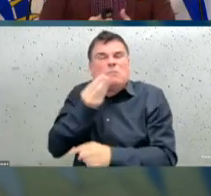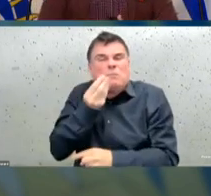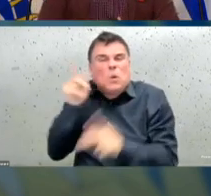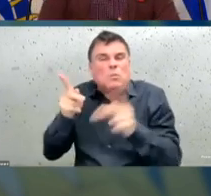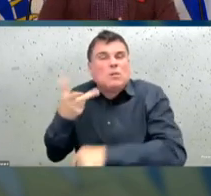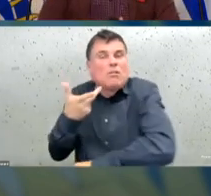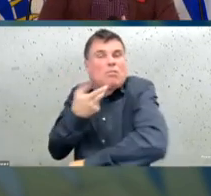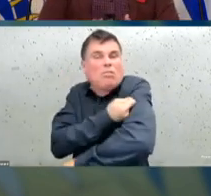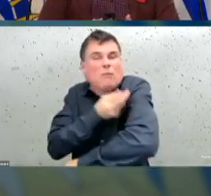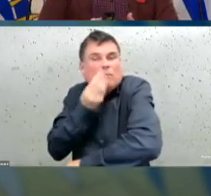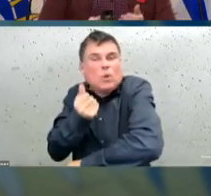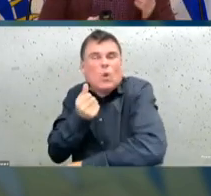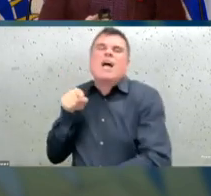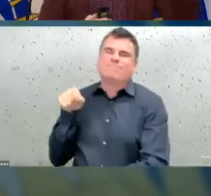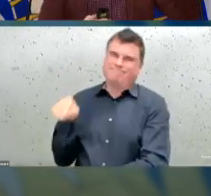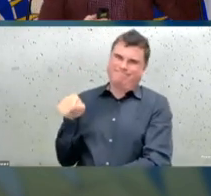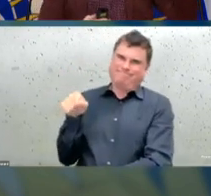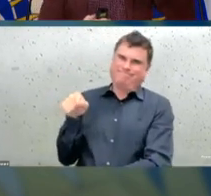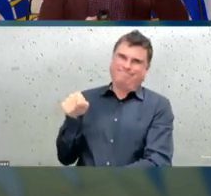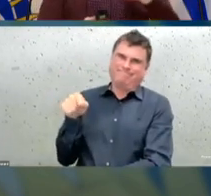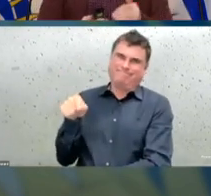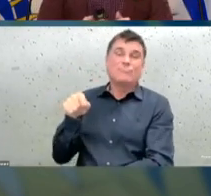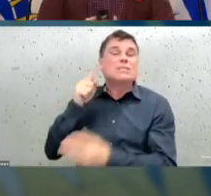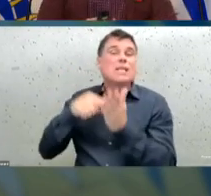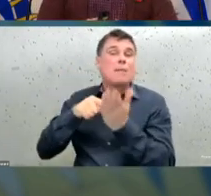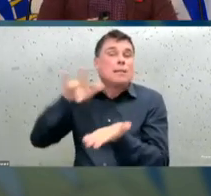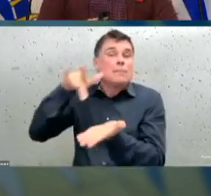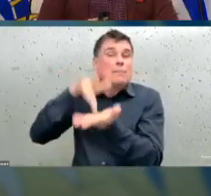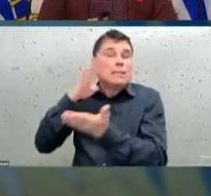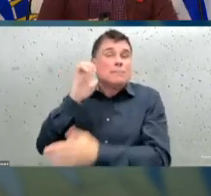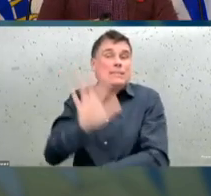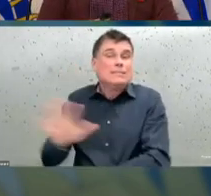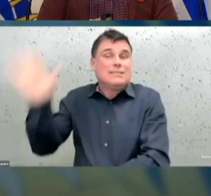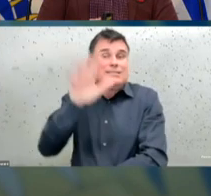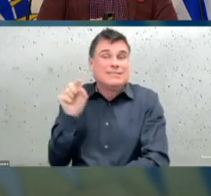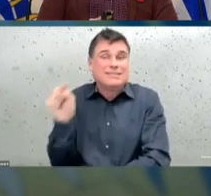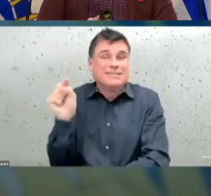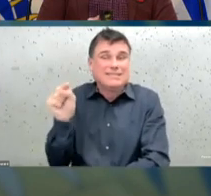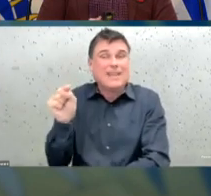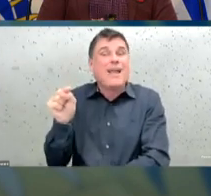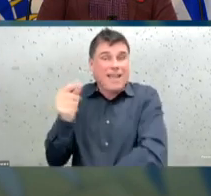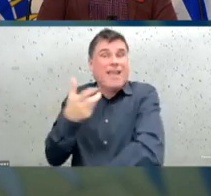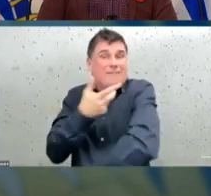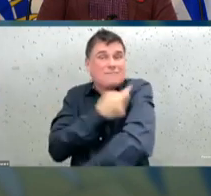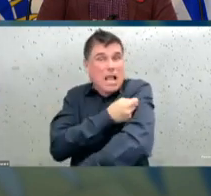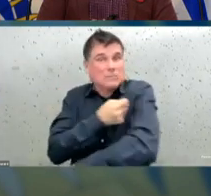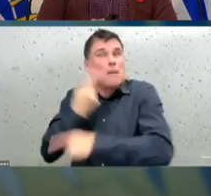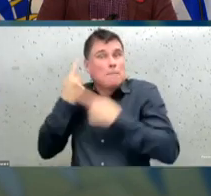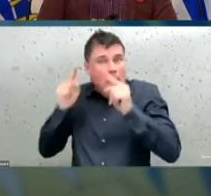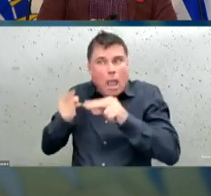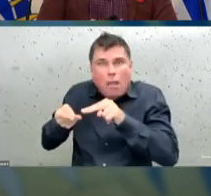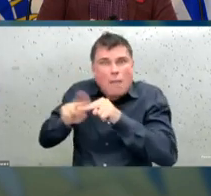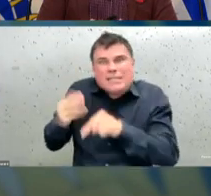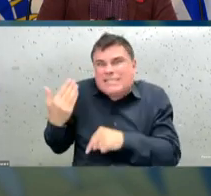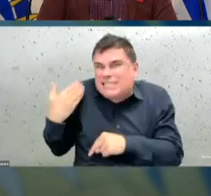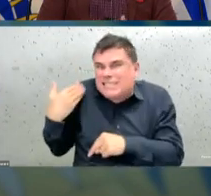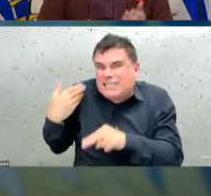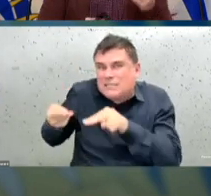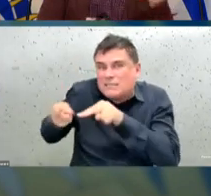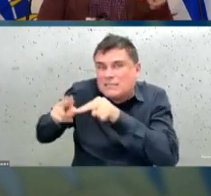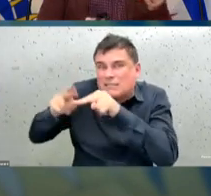quite dramatically in many communities, that we've seen a steady decrease in cases in children